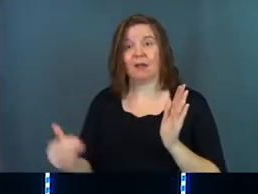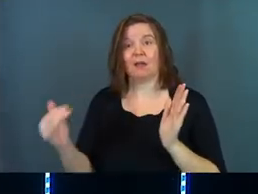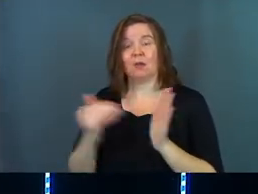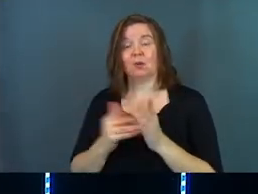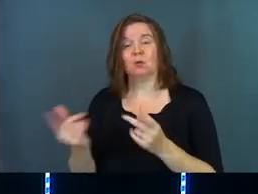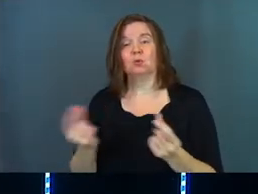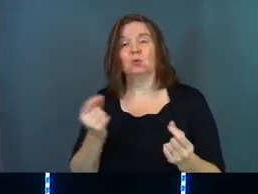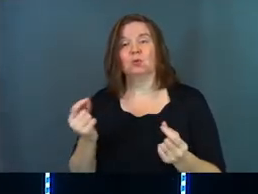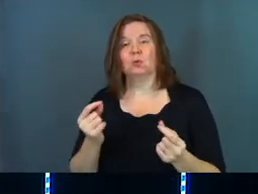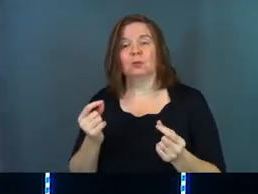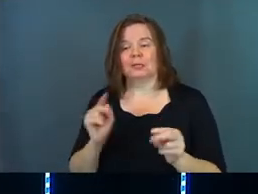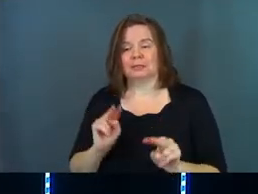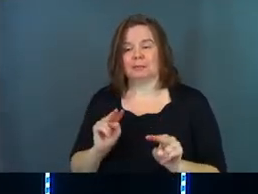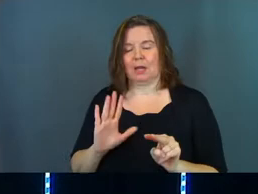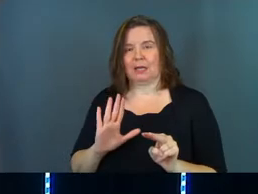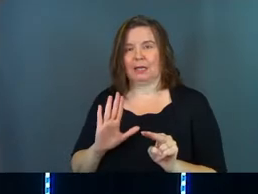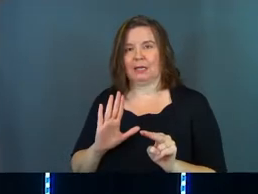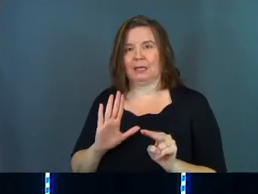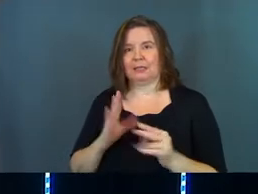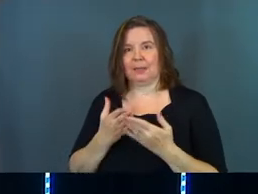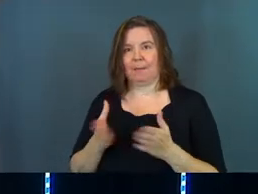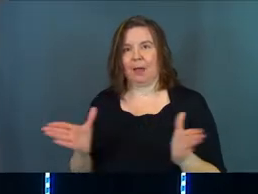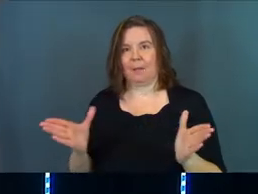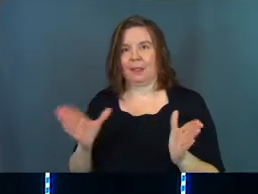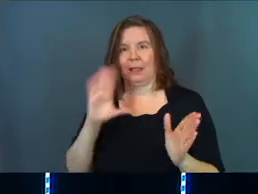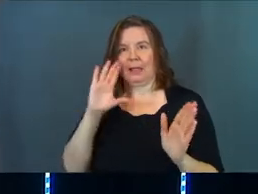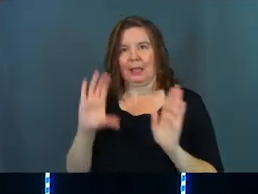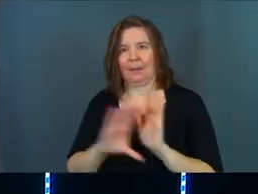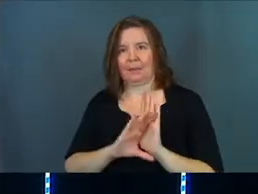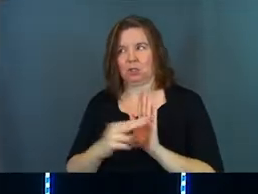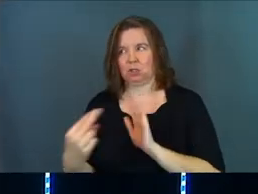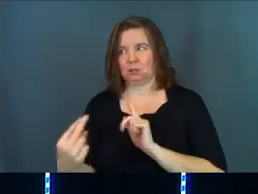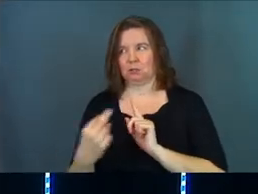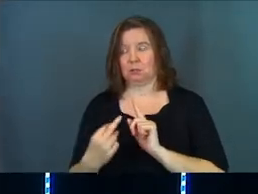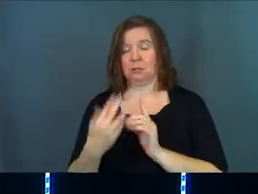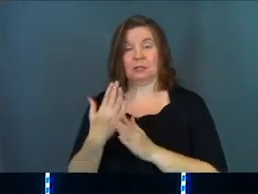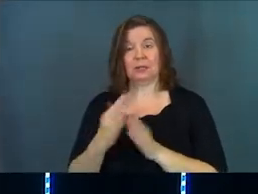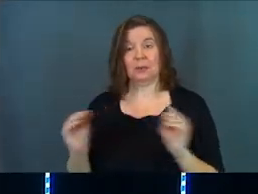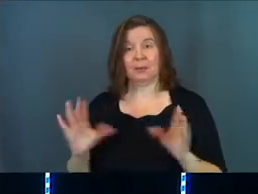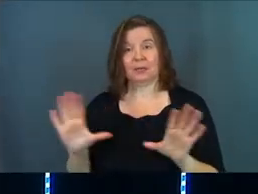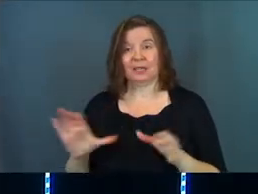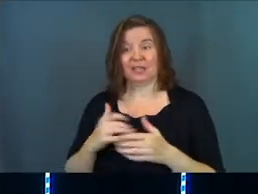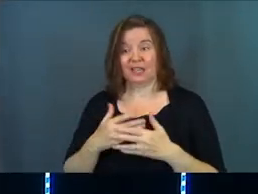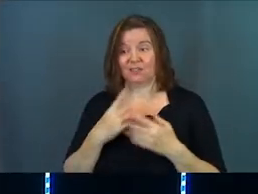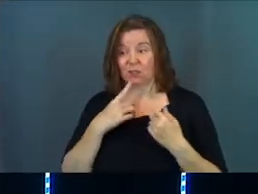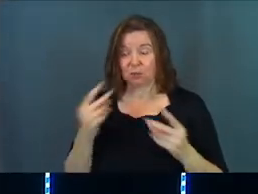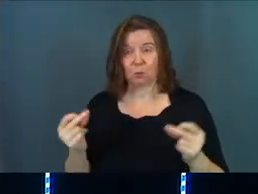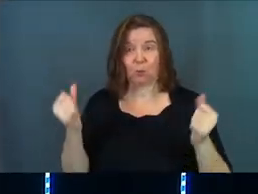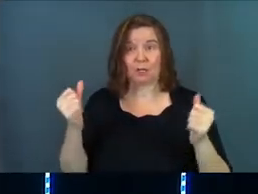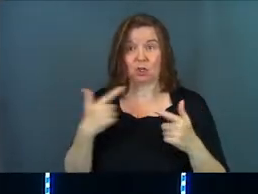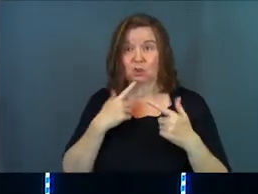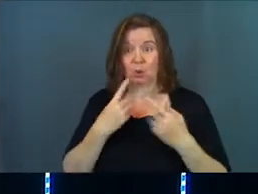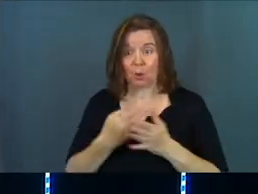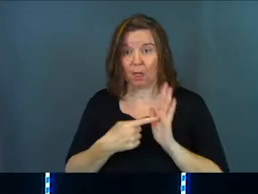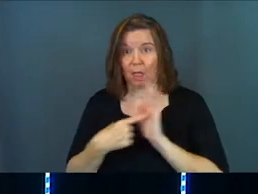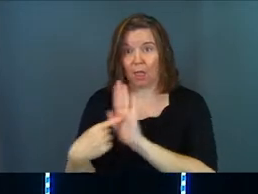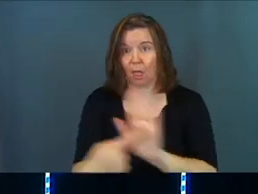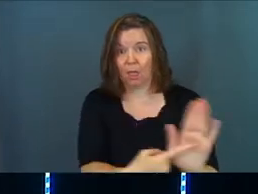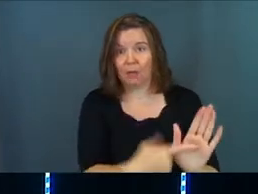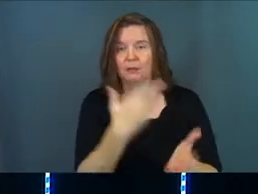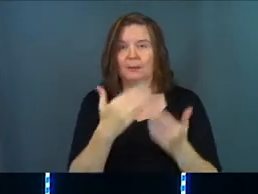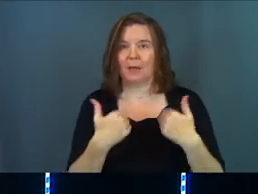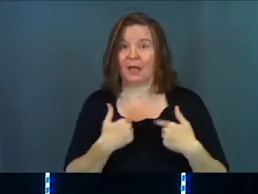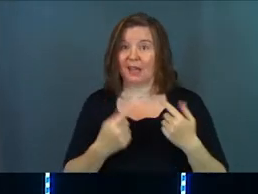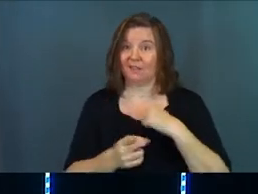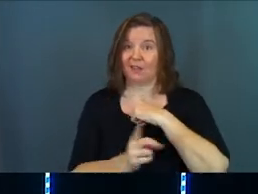is very much monitoring his public image. Because some of the miracles that he does, if he does them too quick or too publicly, they